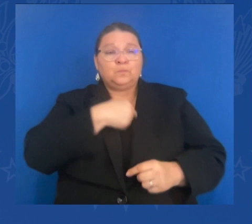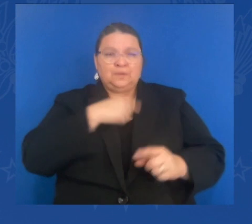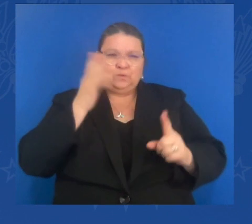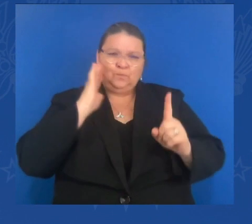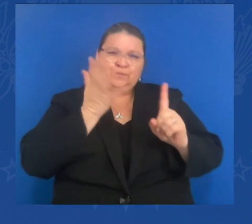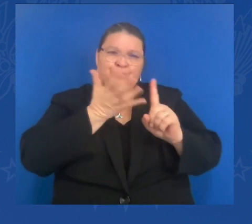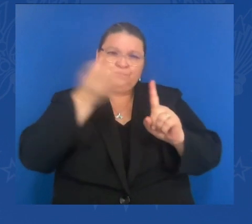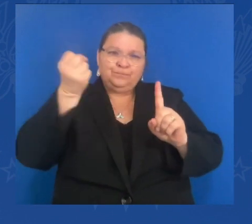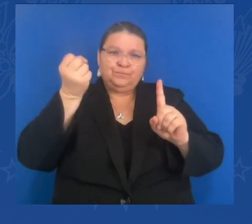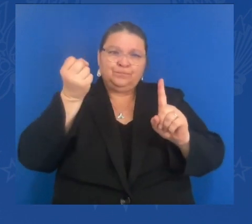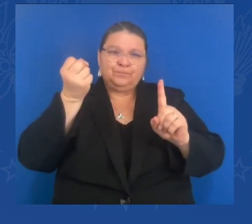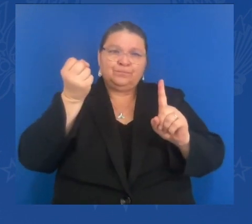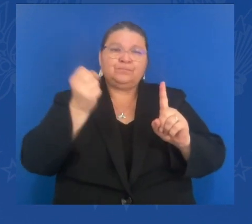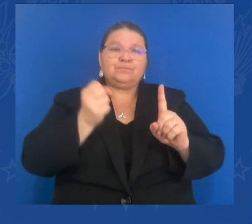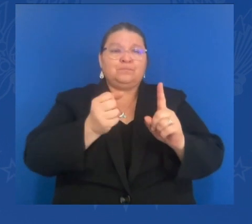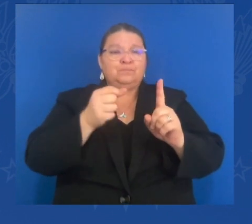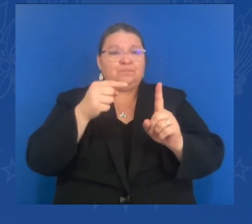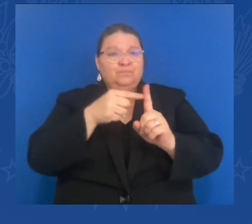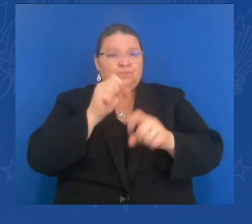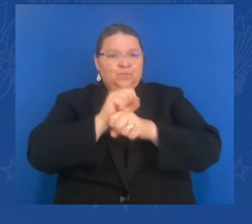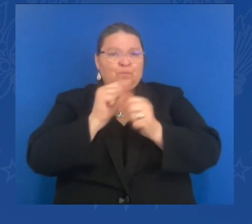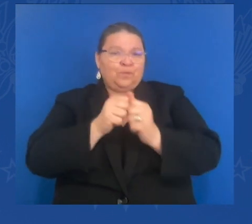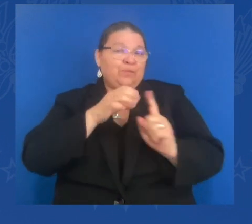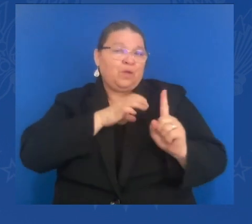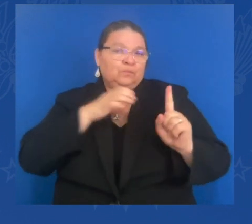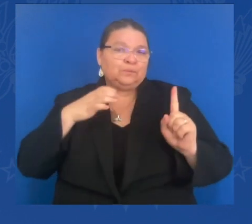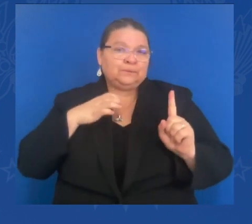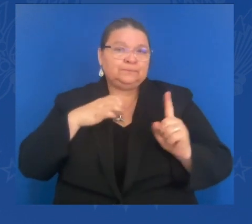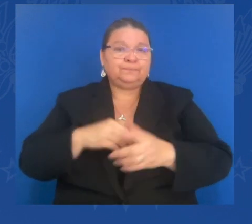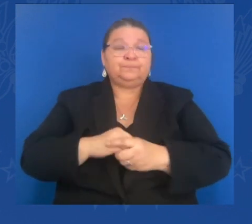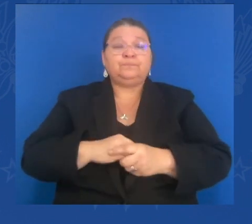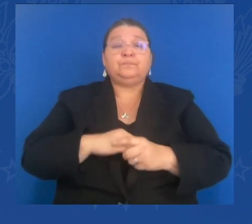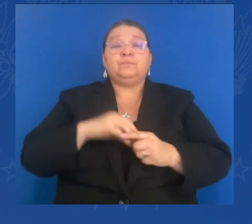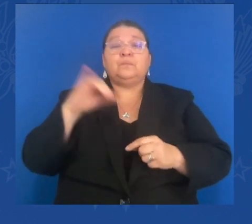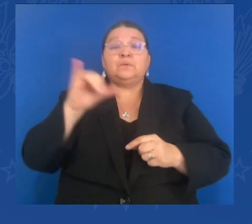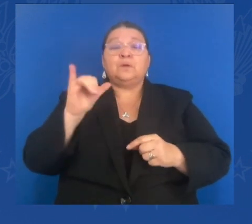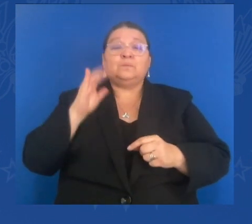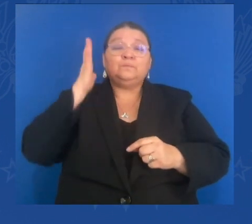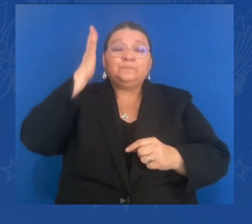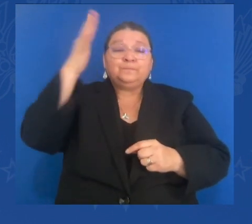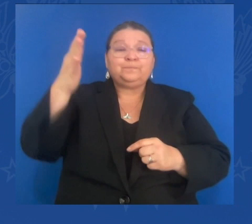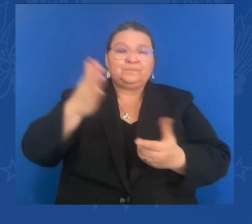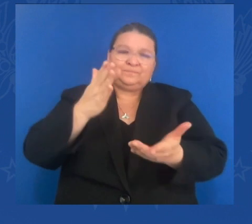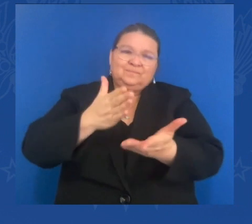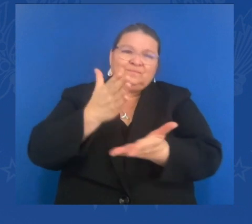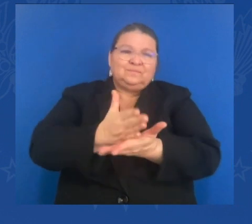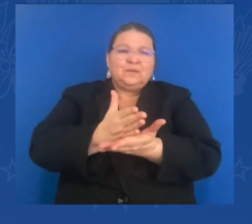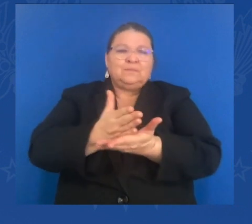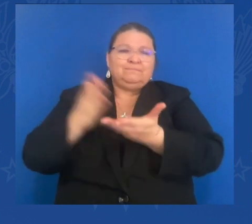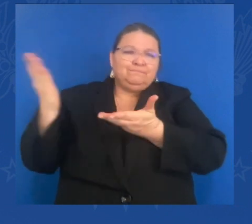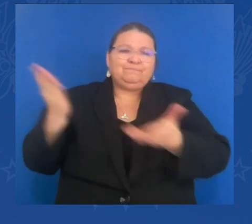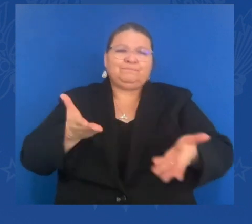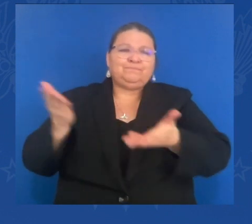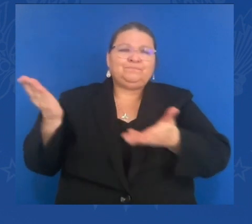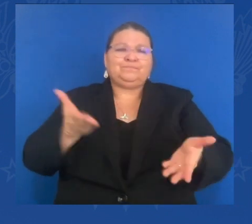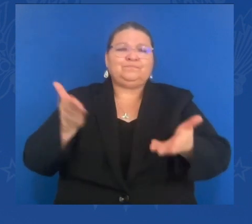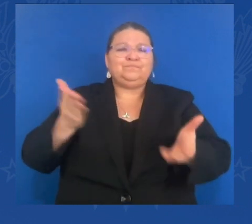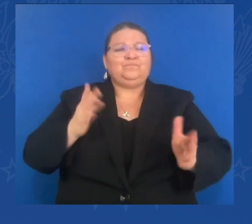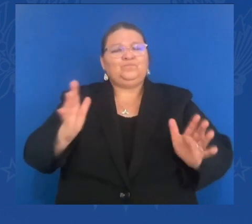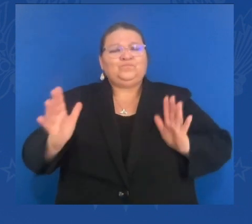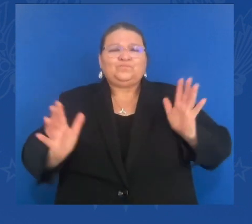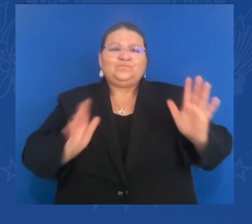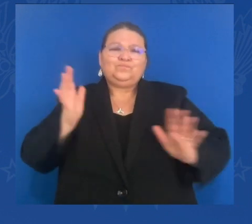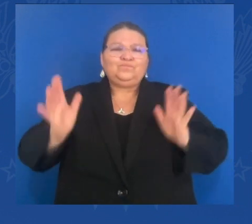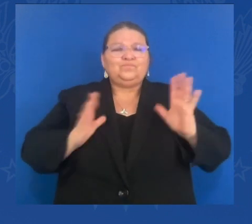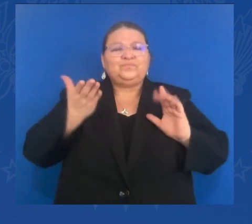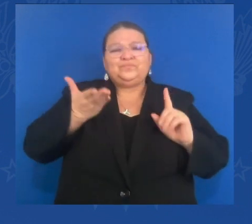seafoods, vodka, and diamonds. And we're going to continue to squeeze Putin. The G7 will seek to deny Russia the ability to borrow from